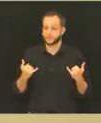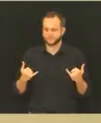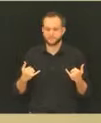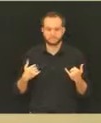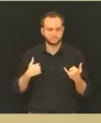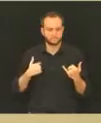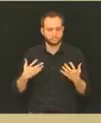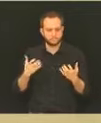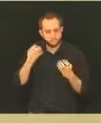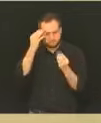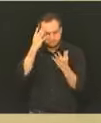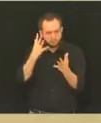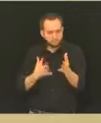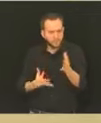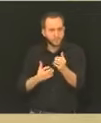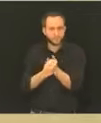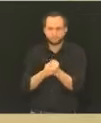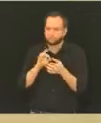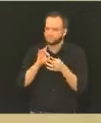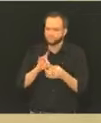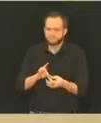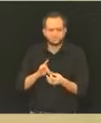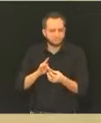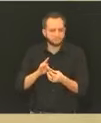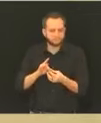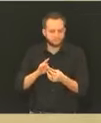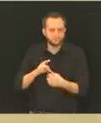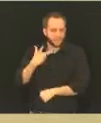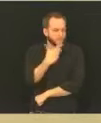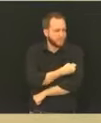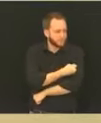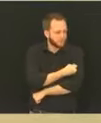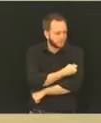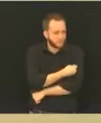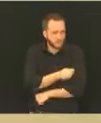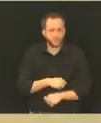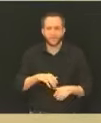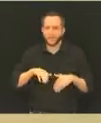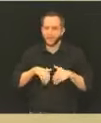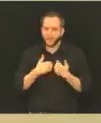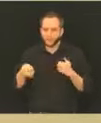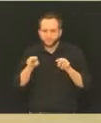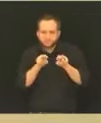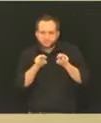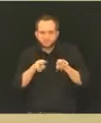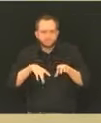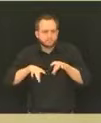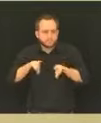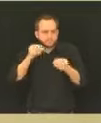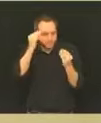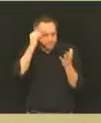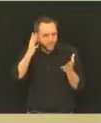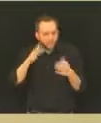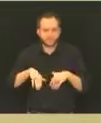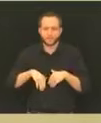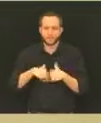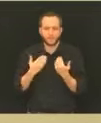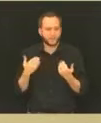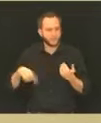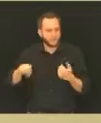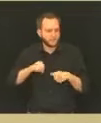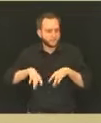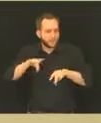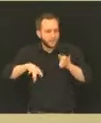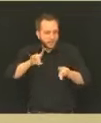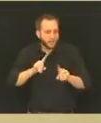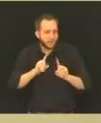vaccination process, how you can stay up to date, and answer your questions as best as we can in the